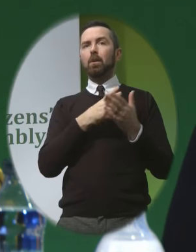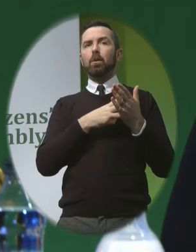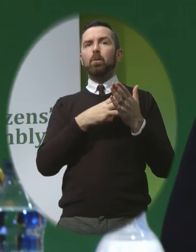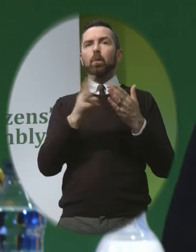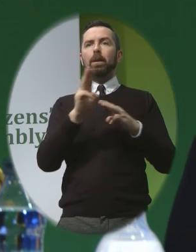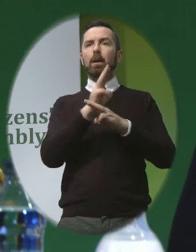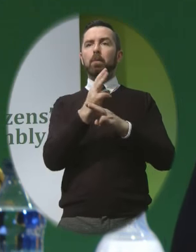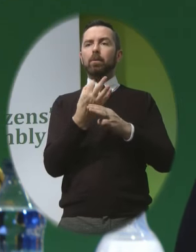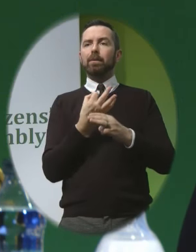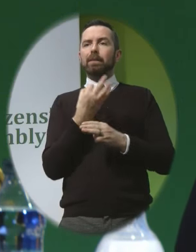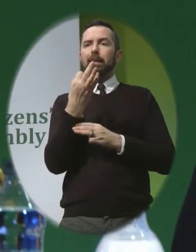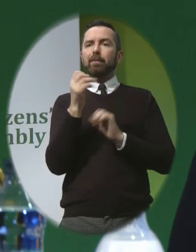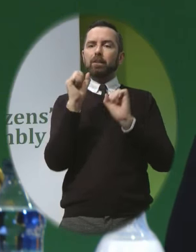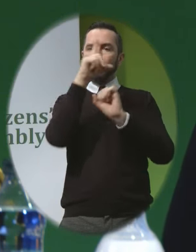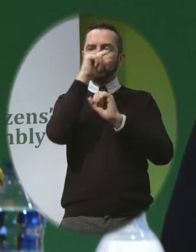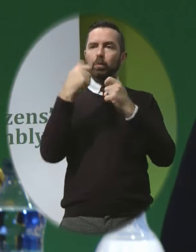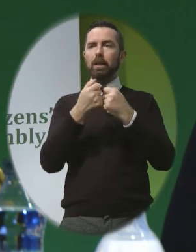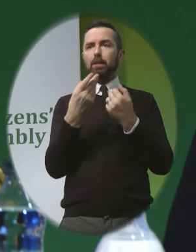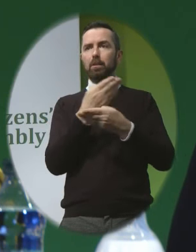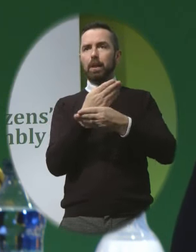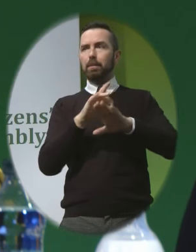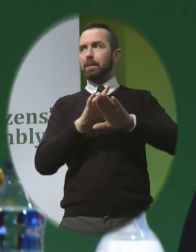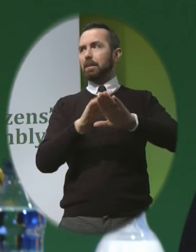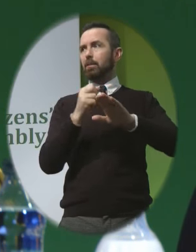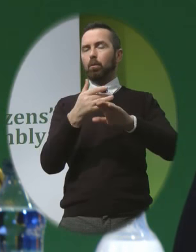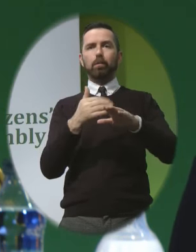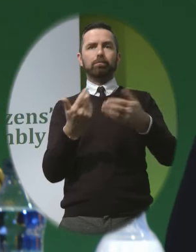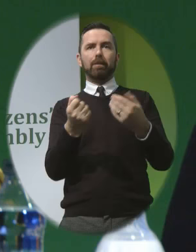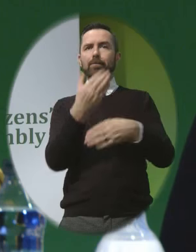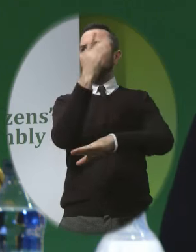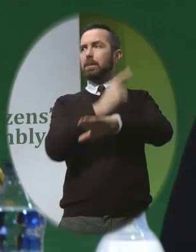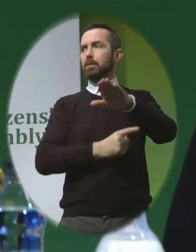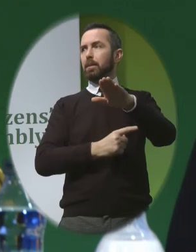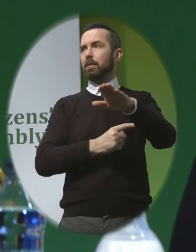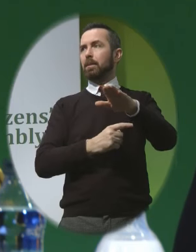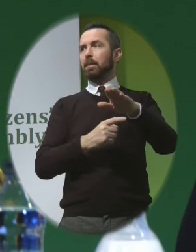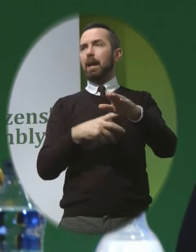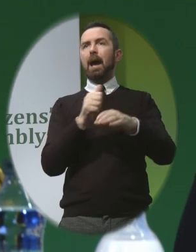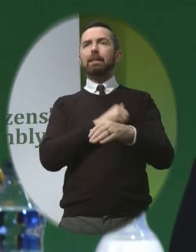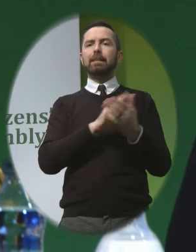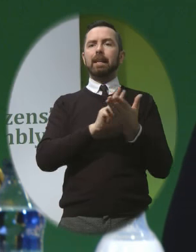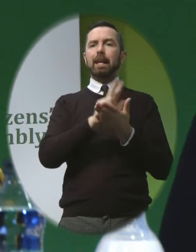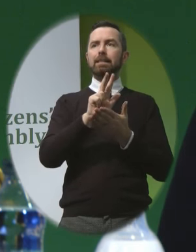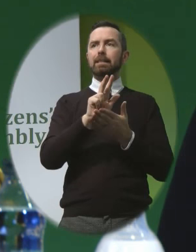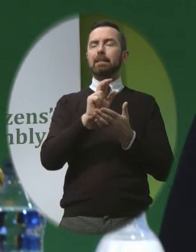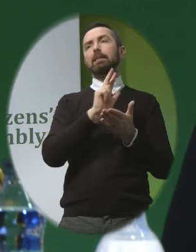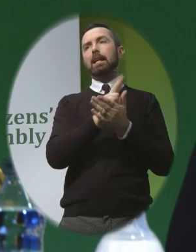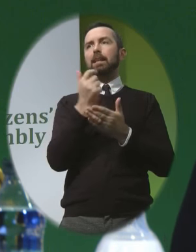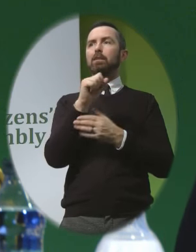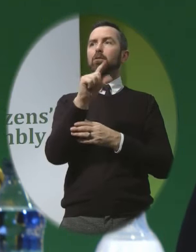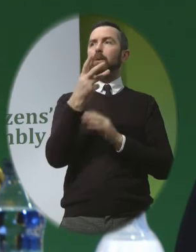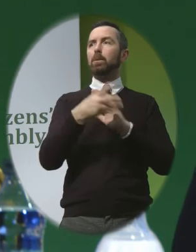a mother is given that news When a parents are given that news at their 18 to 20 big scan That there's something seriously wrong with their child